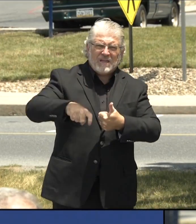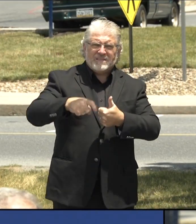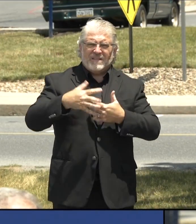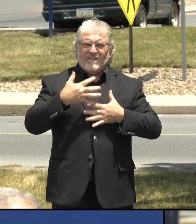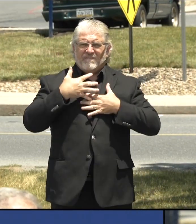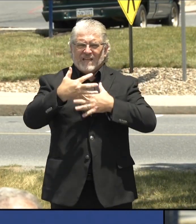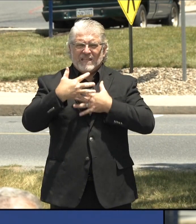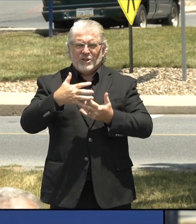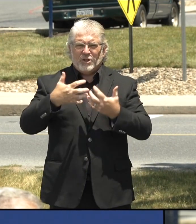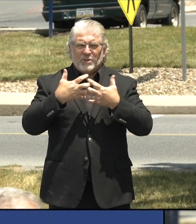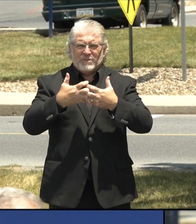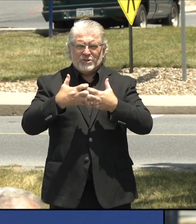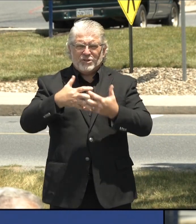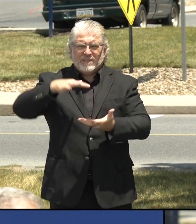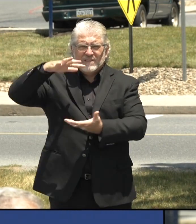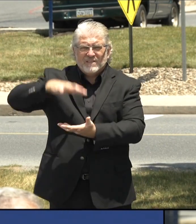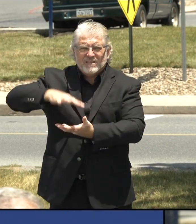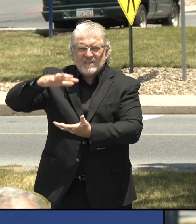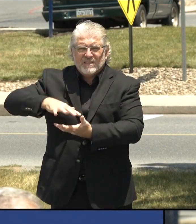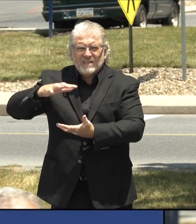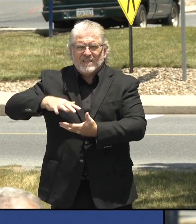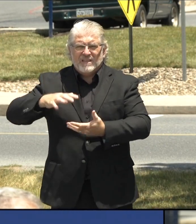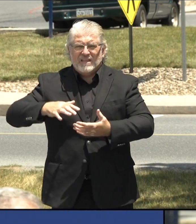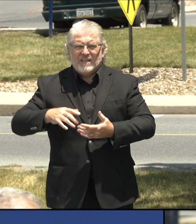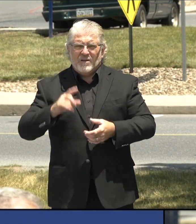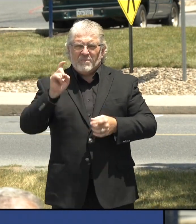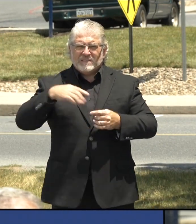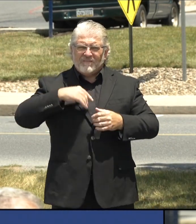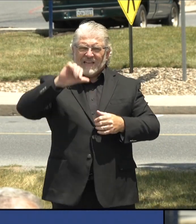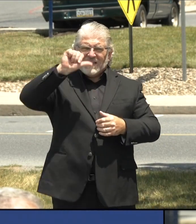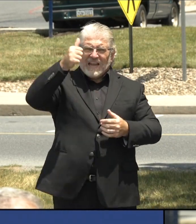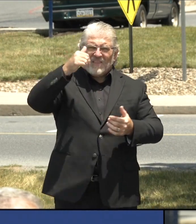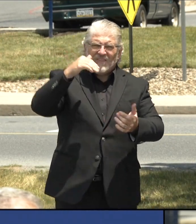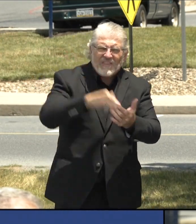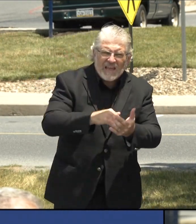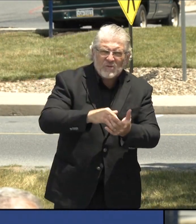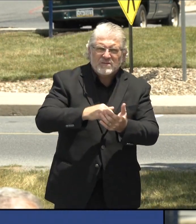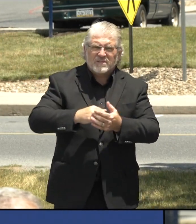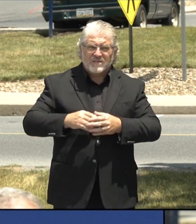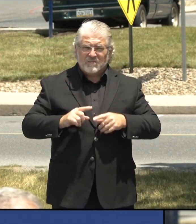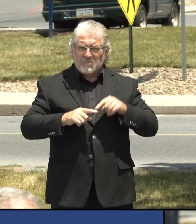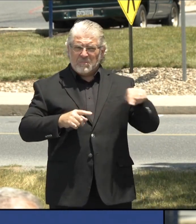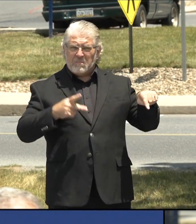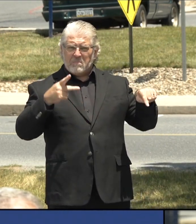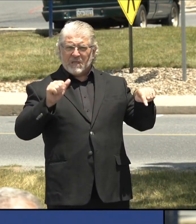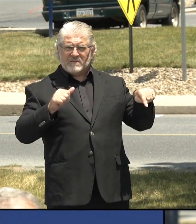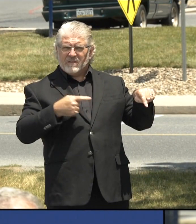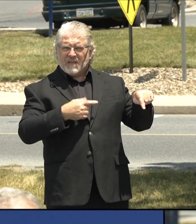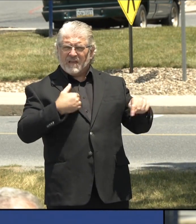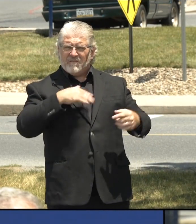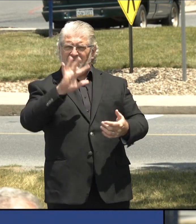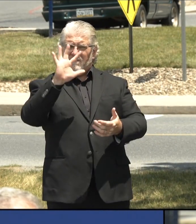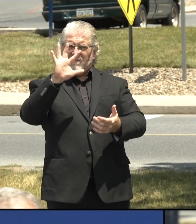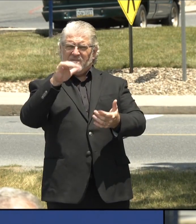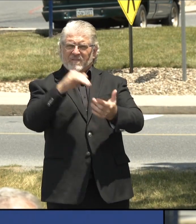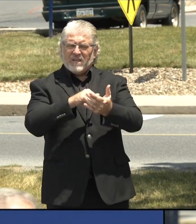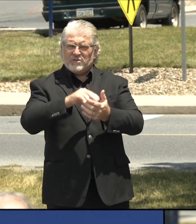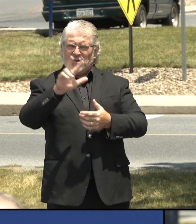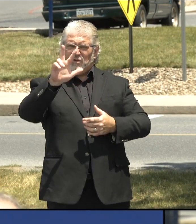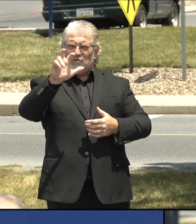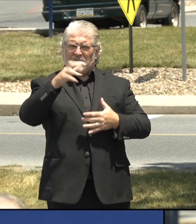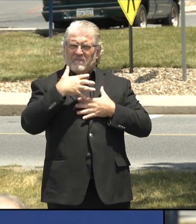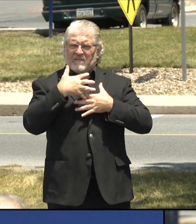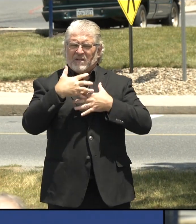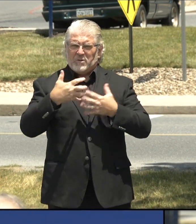tens of thousands. Well, actually, Pennsylvania has about 5300 ventilators out there right now